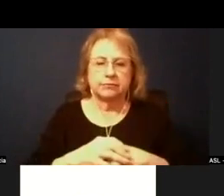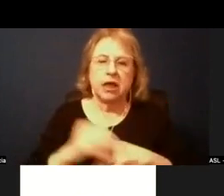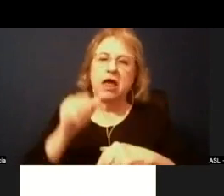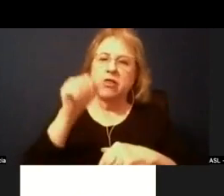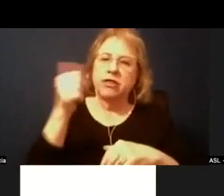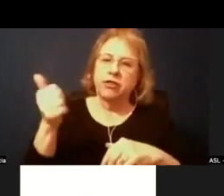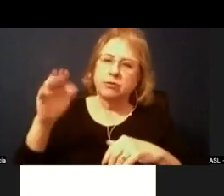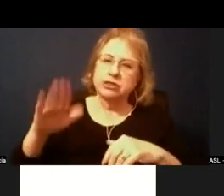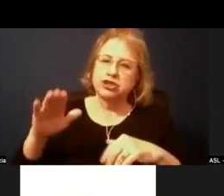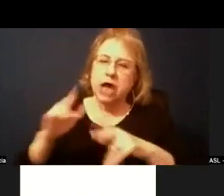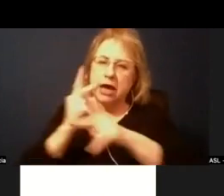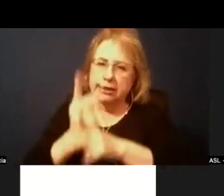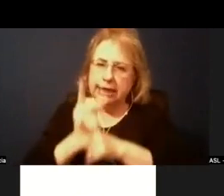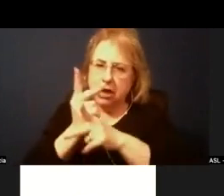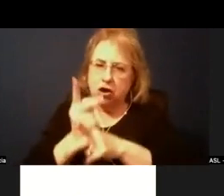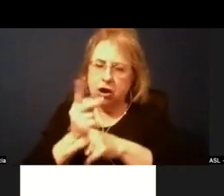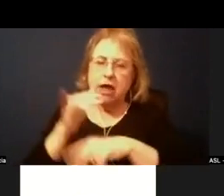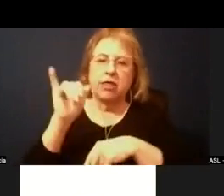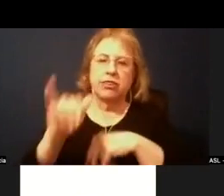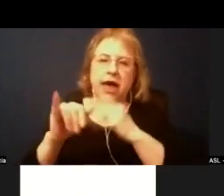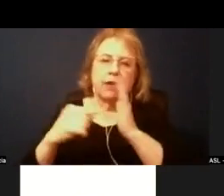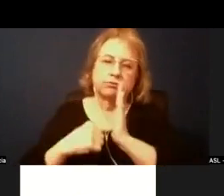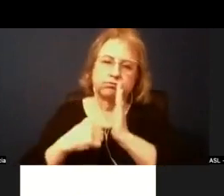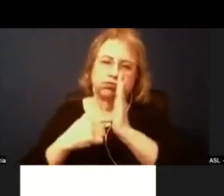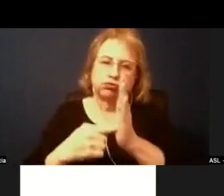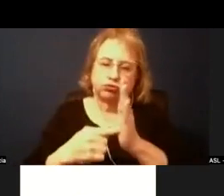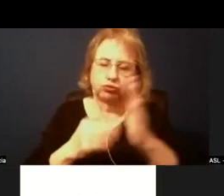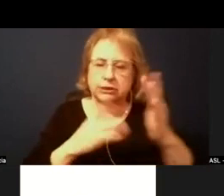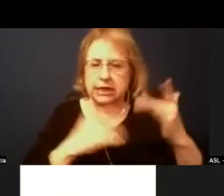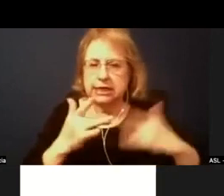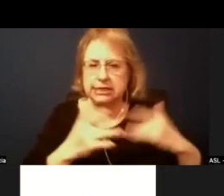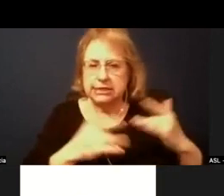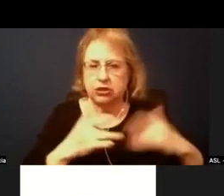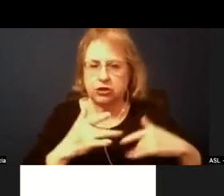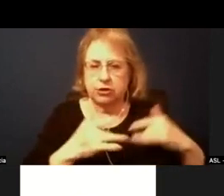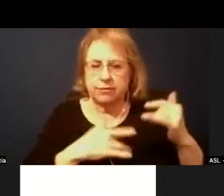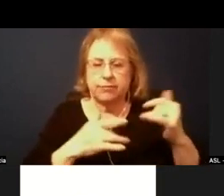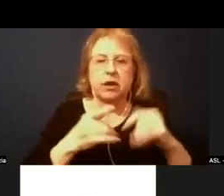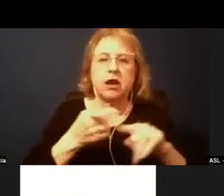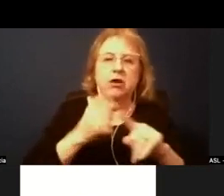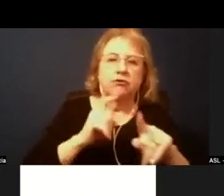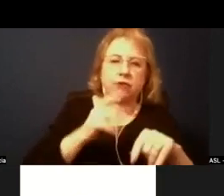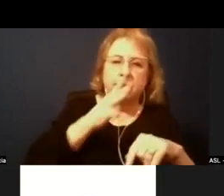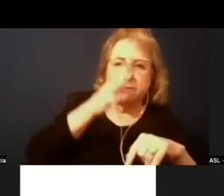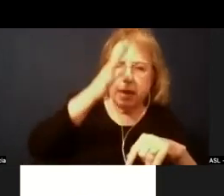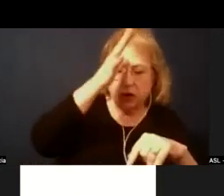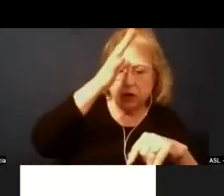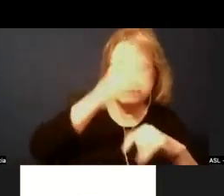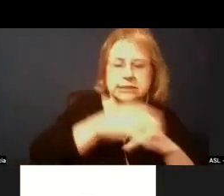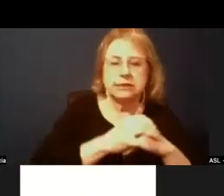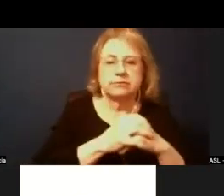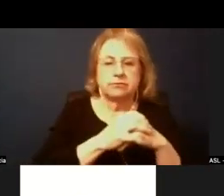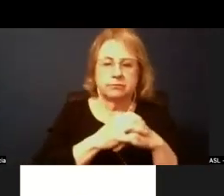that was flagged as a concern that's been bubbling up a lot from parents. And so